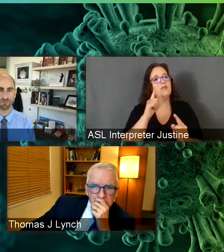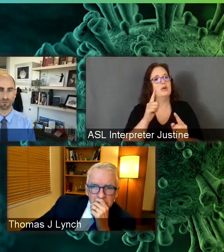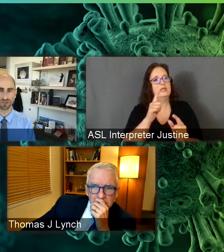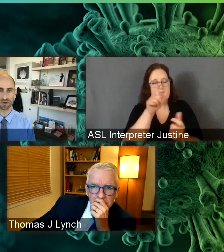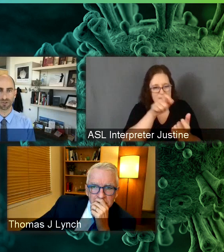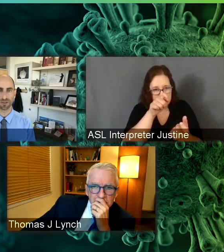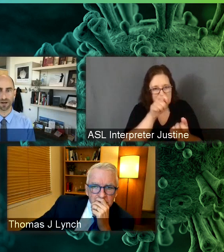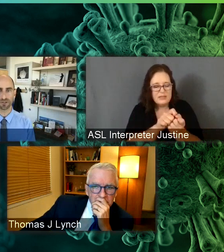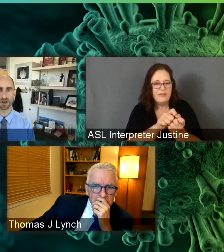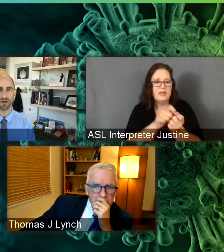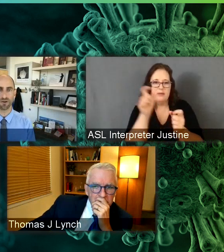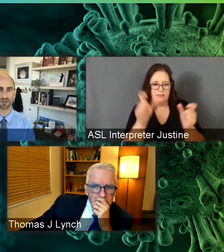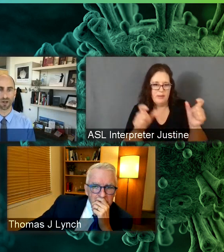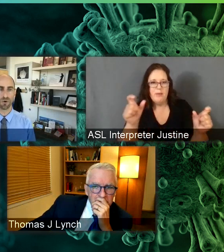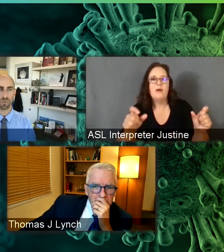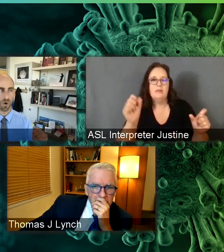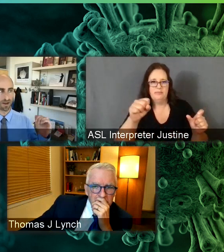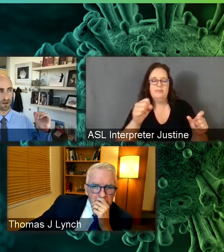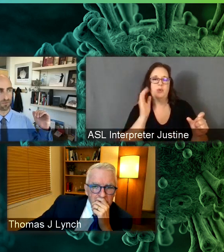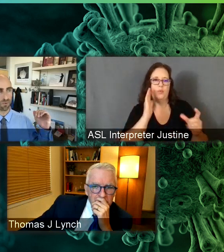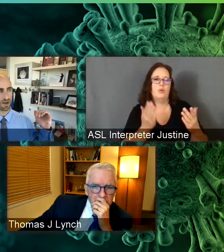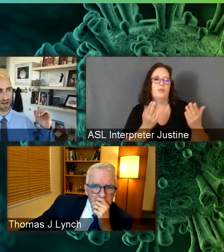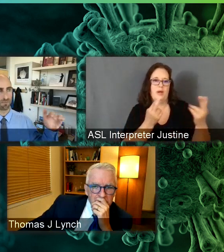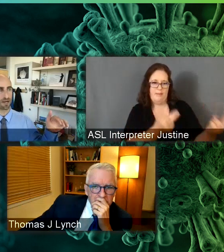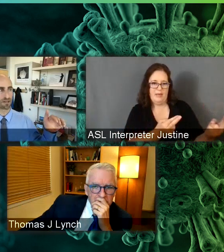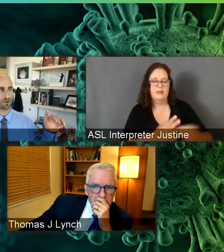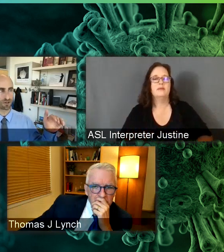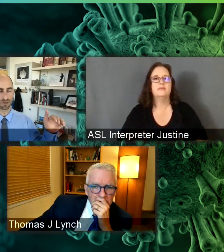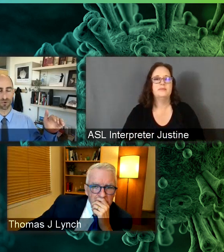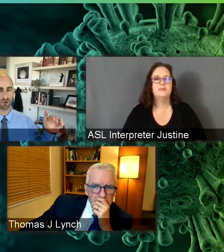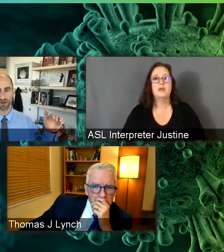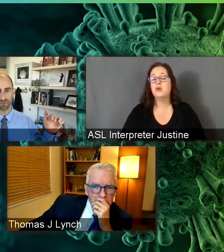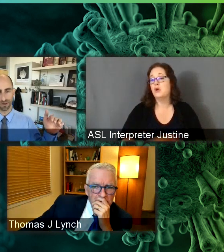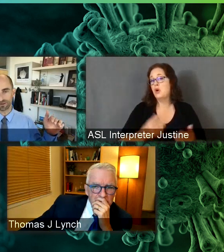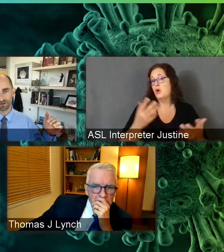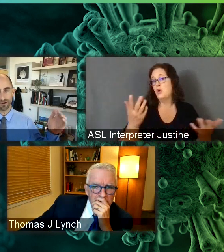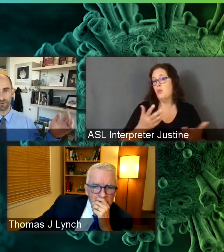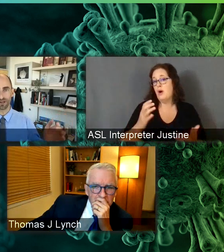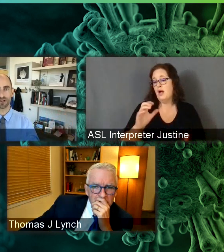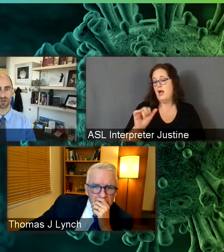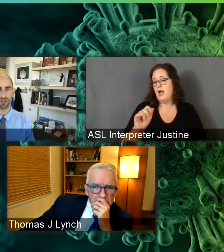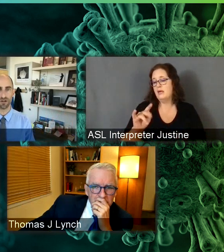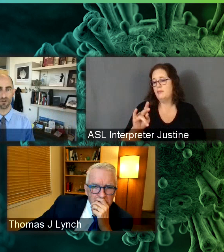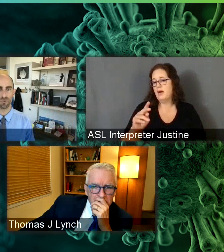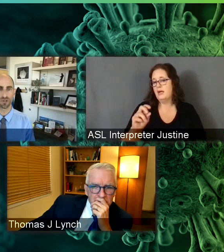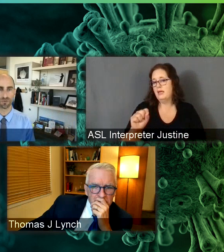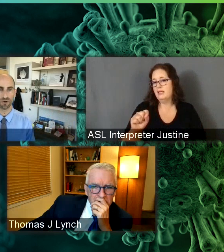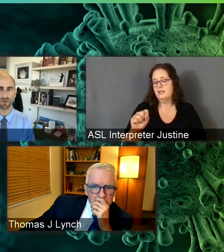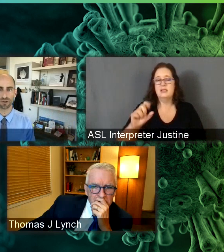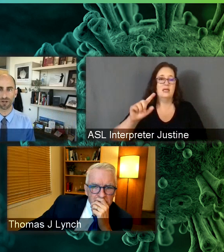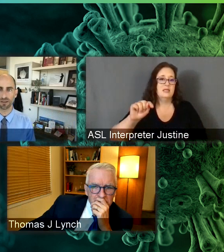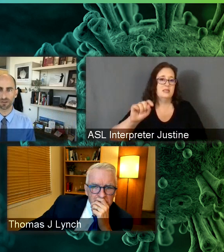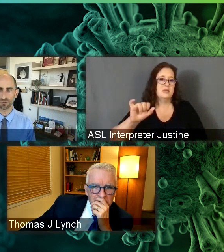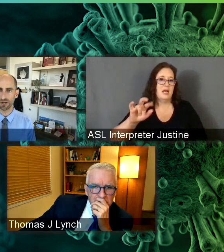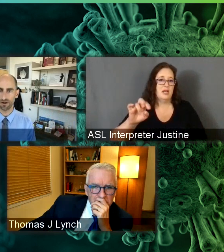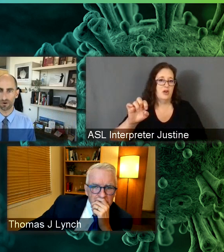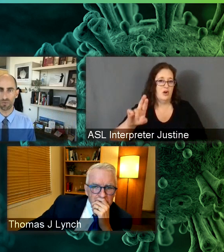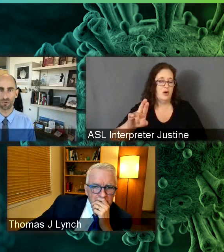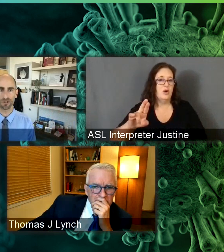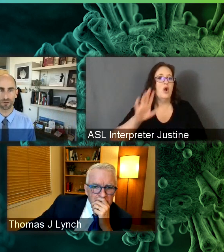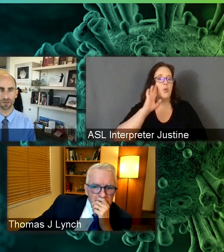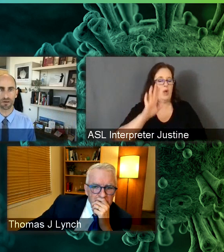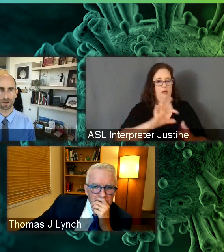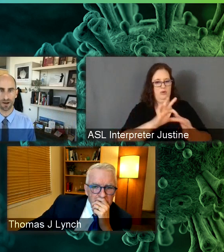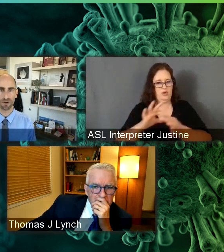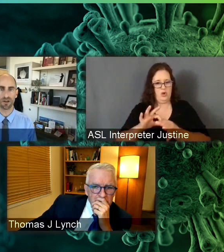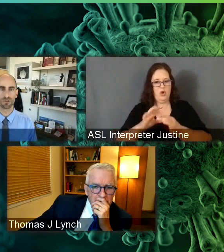soon from researchers at the Hutch and others, what what antibody titer does correlate with reduction in your risk for infection. I think those data are